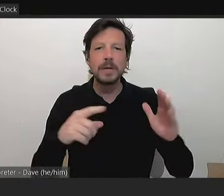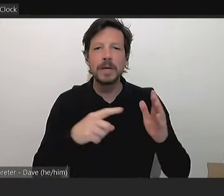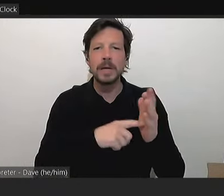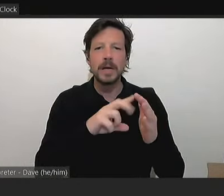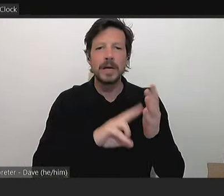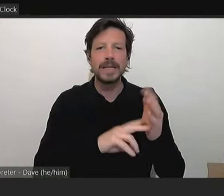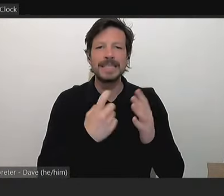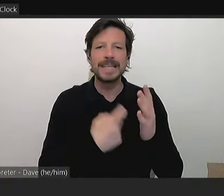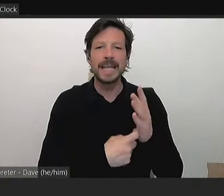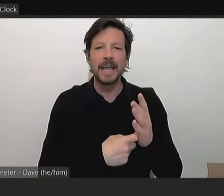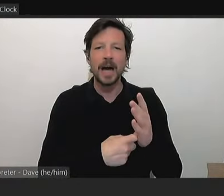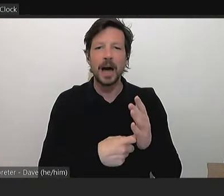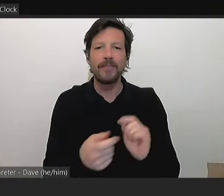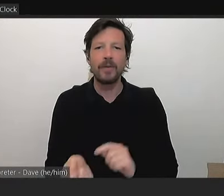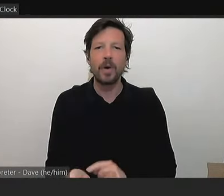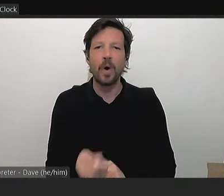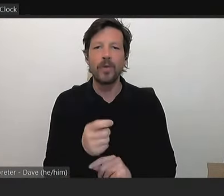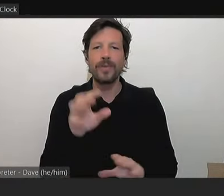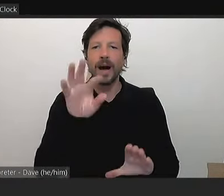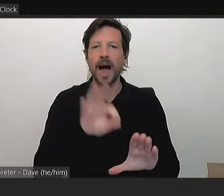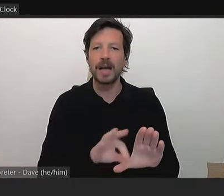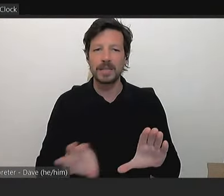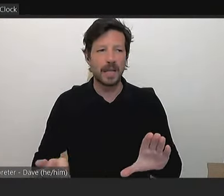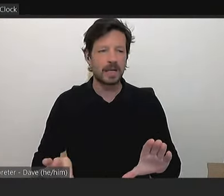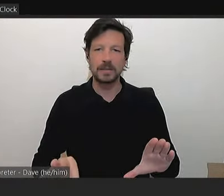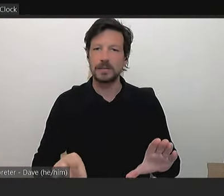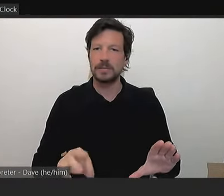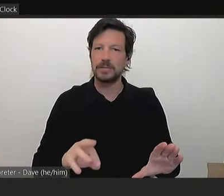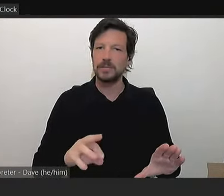um, to, for this particular project.